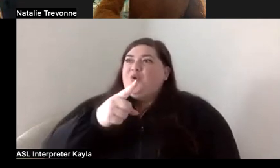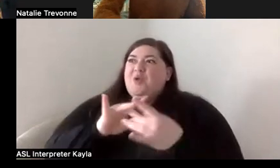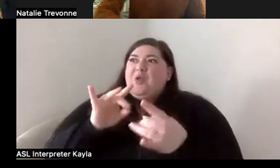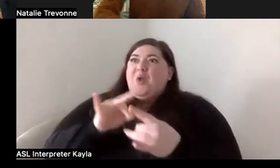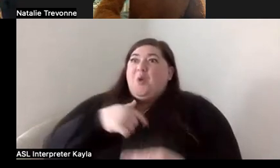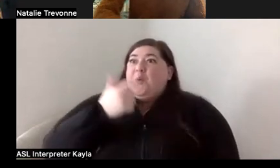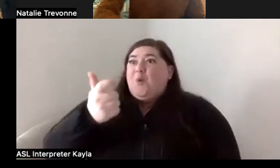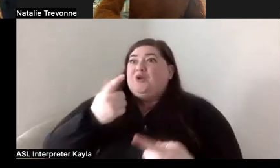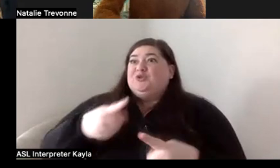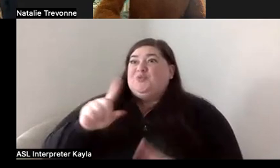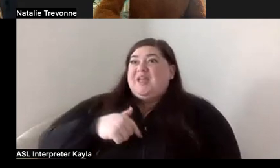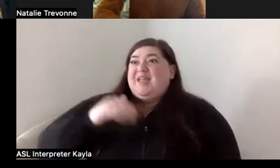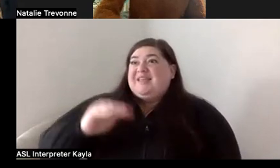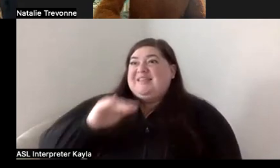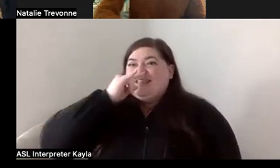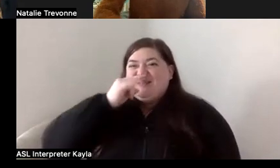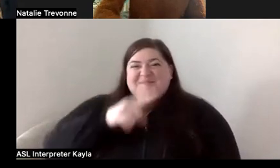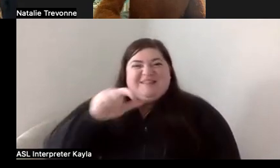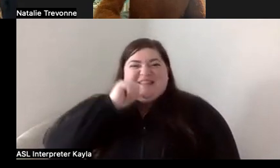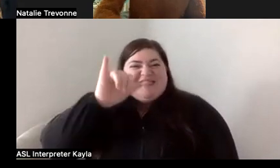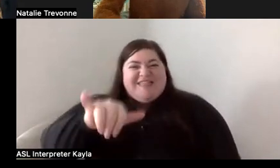a kid. I was like, man, it wasn't that long ago.